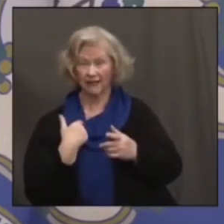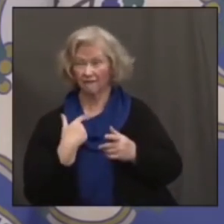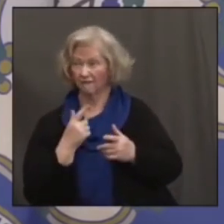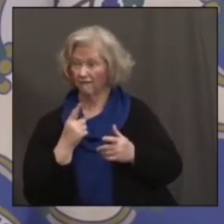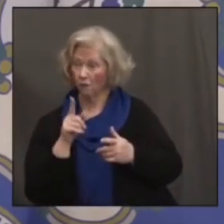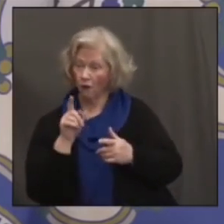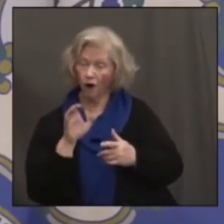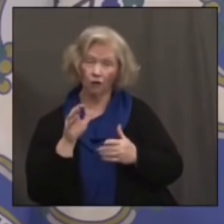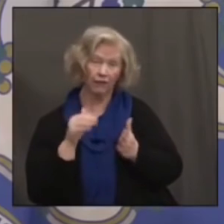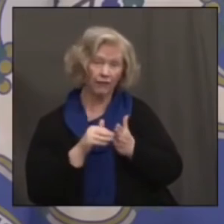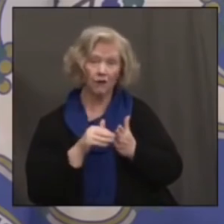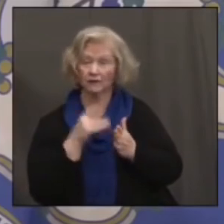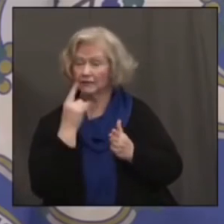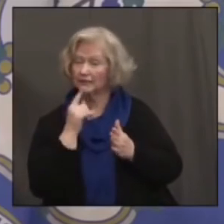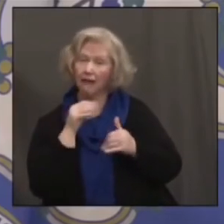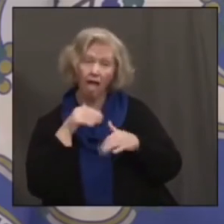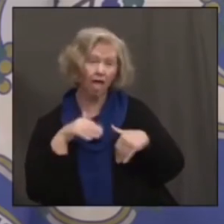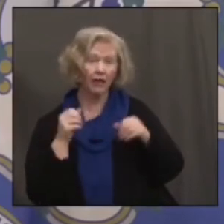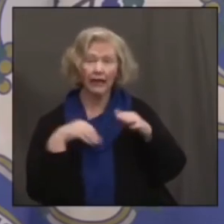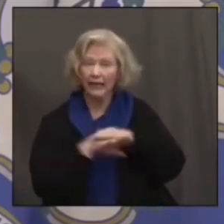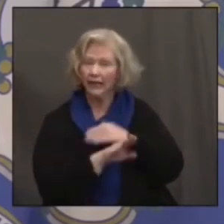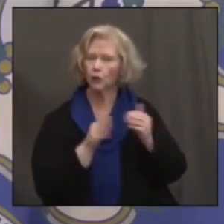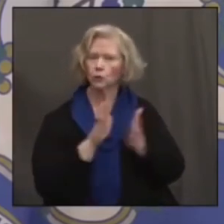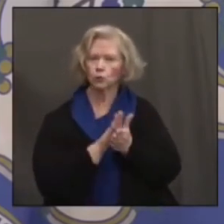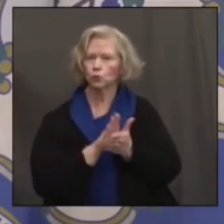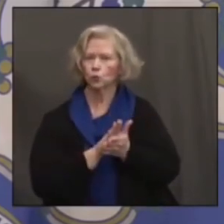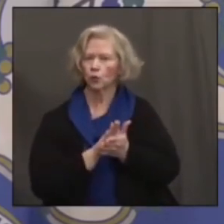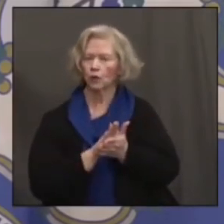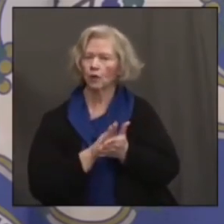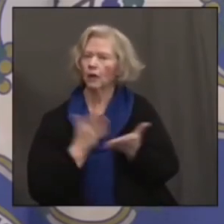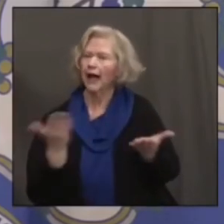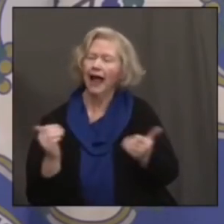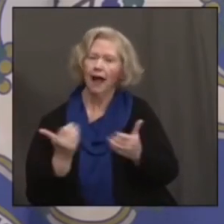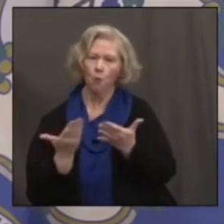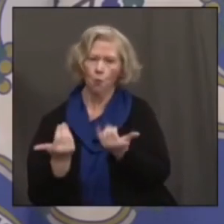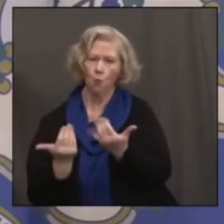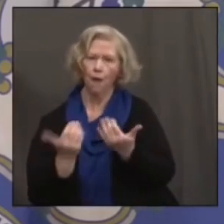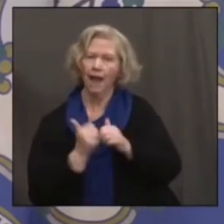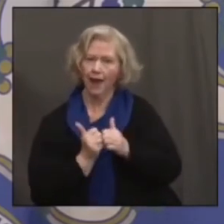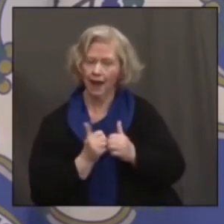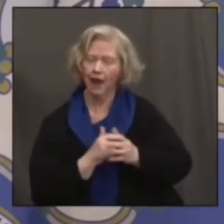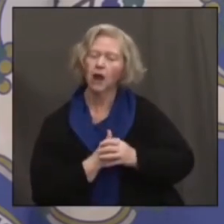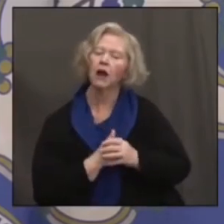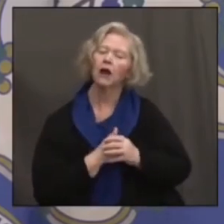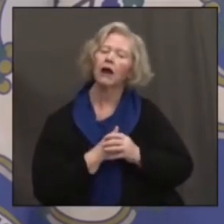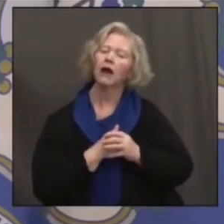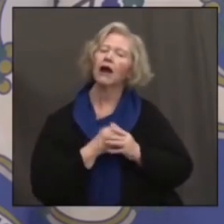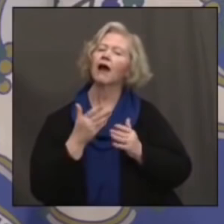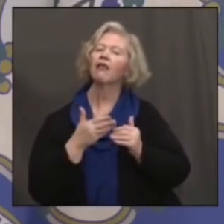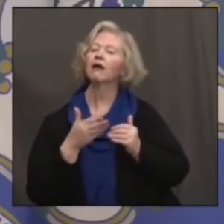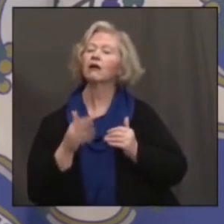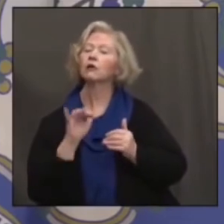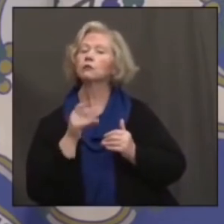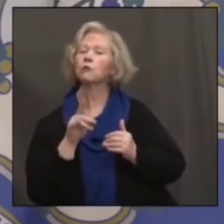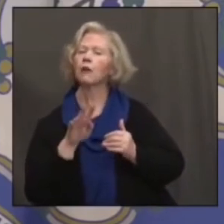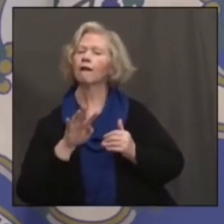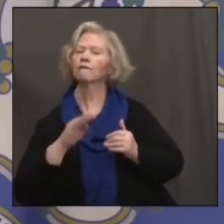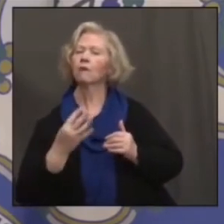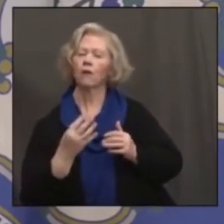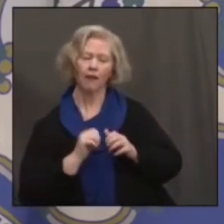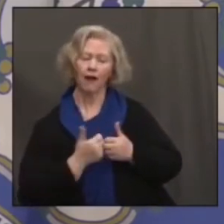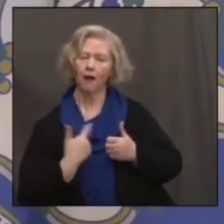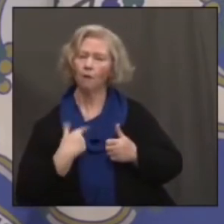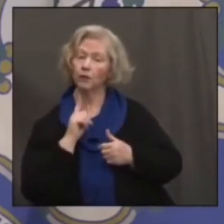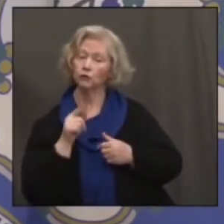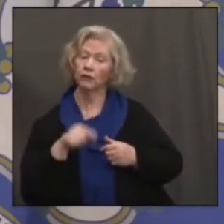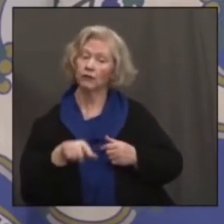plus that haven't been there. And more importantly, or just as importantly, what do we do starting in, you know, after July 4th to make sure the kids are